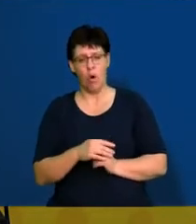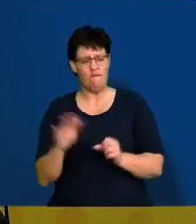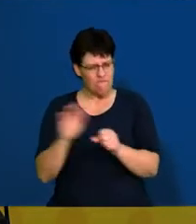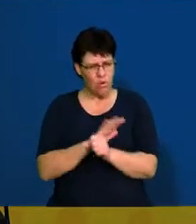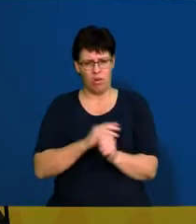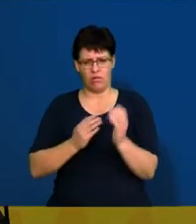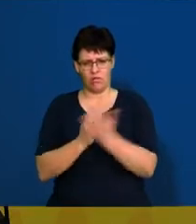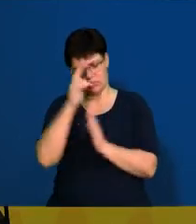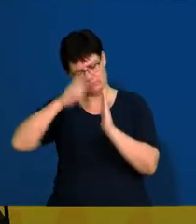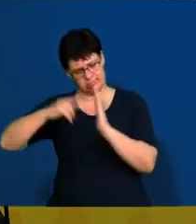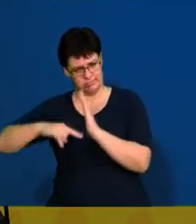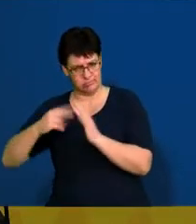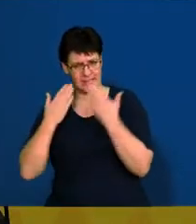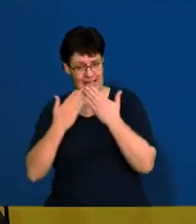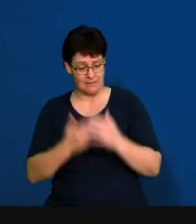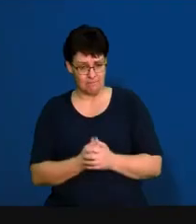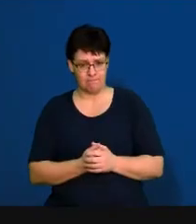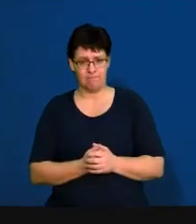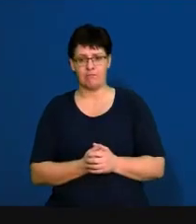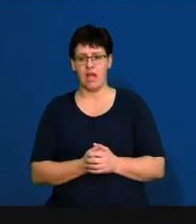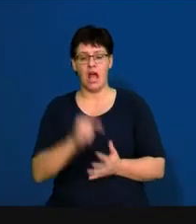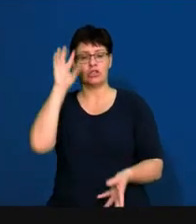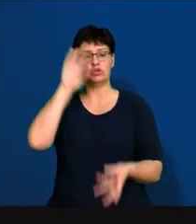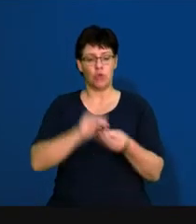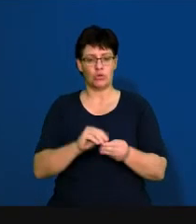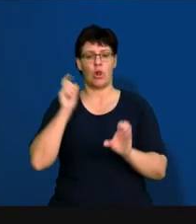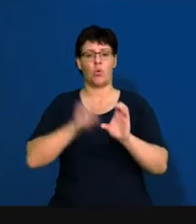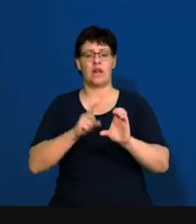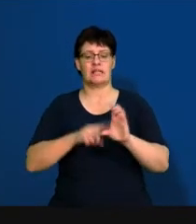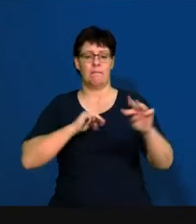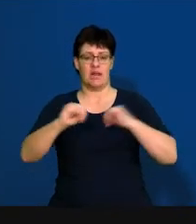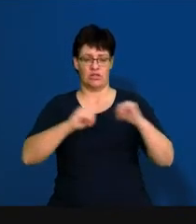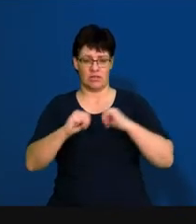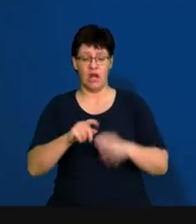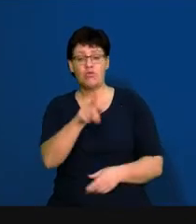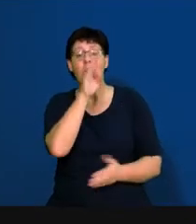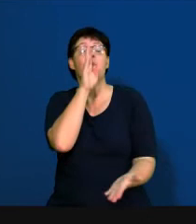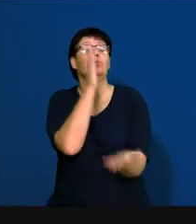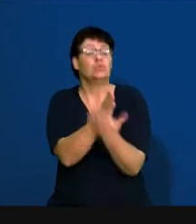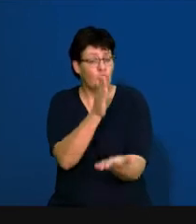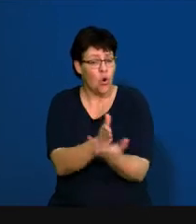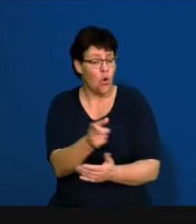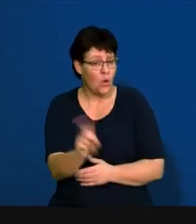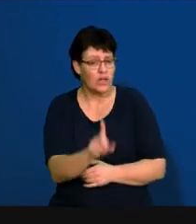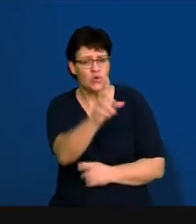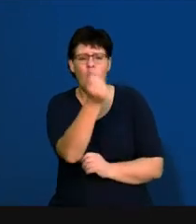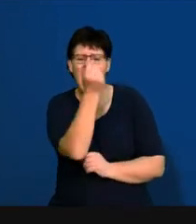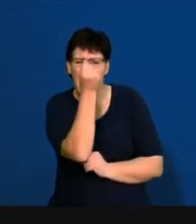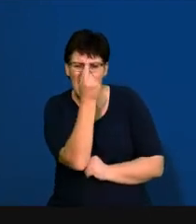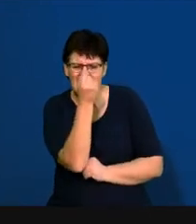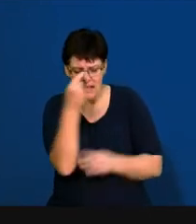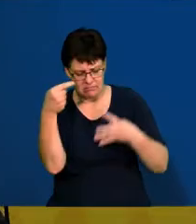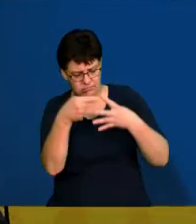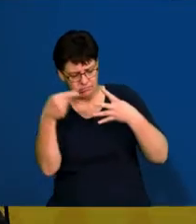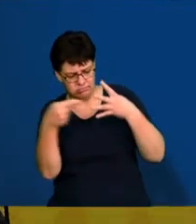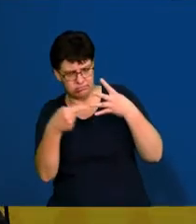completely. And then total quality management. You need to make sure that you understand